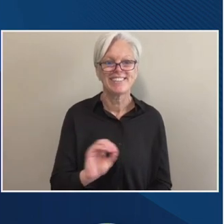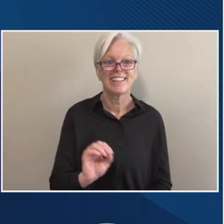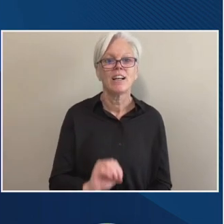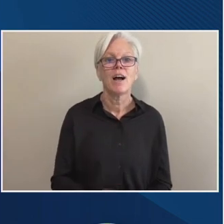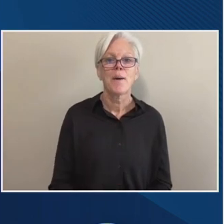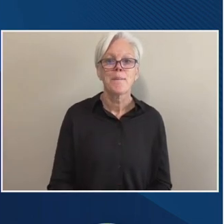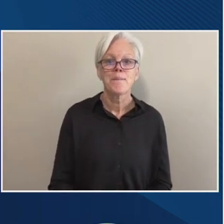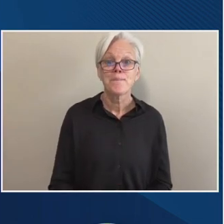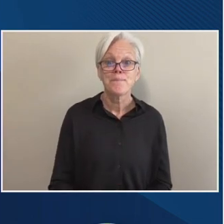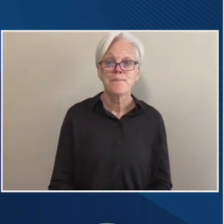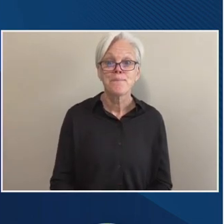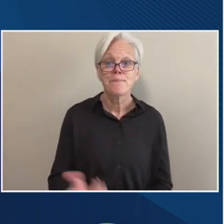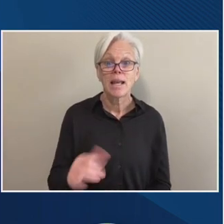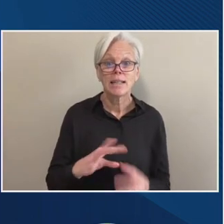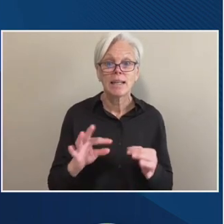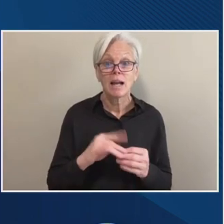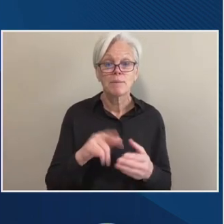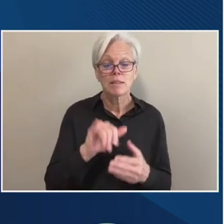Any comments on this?